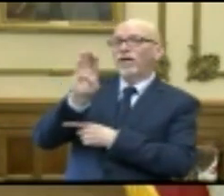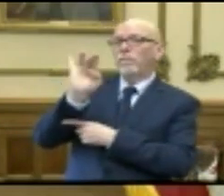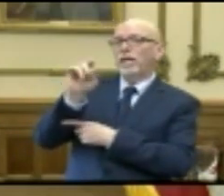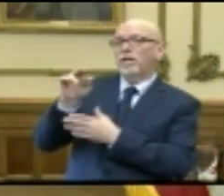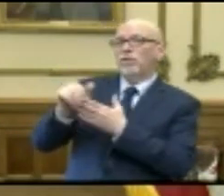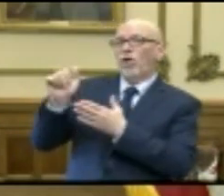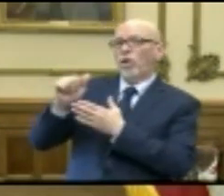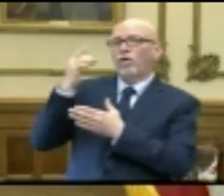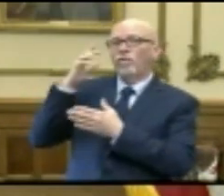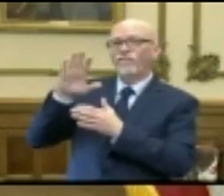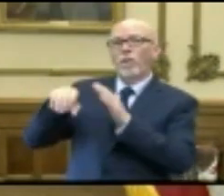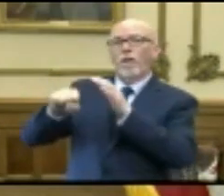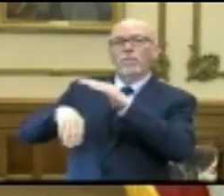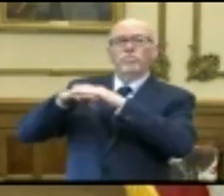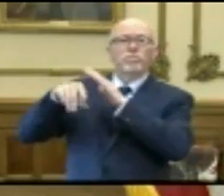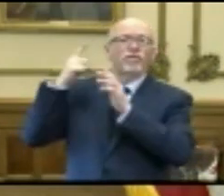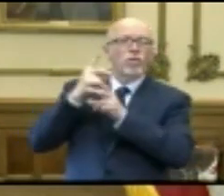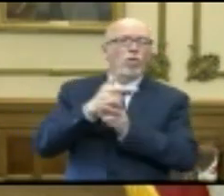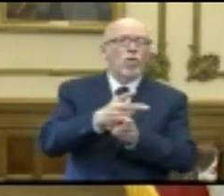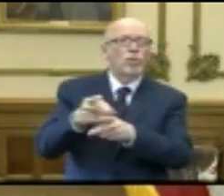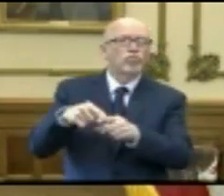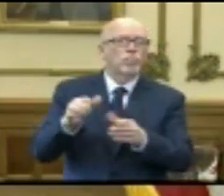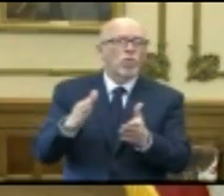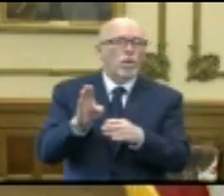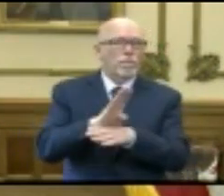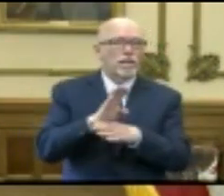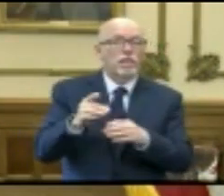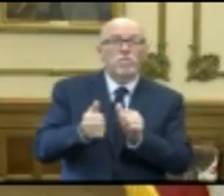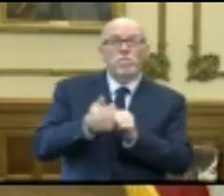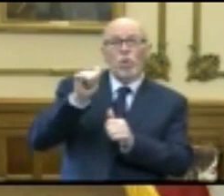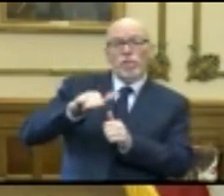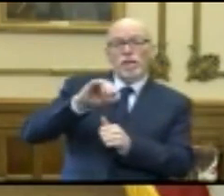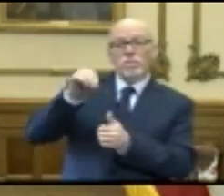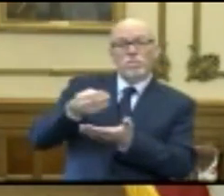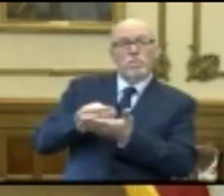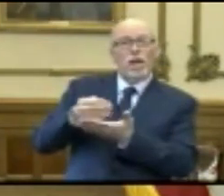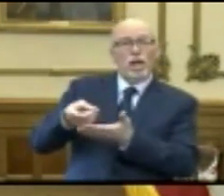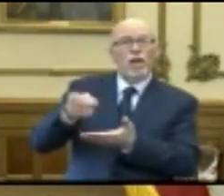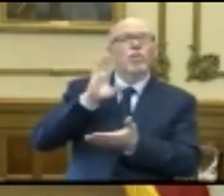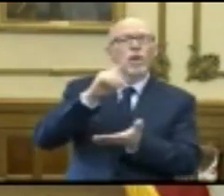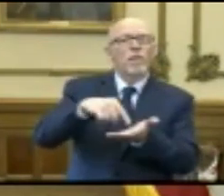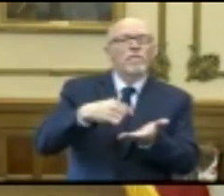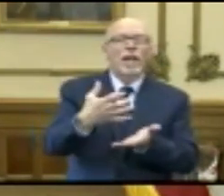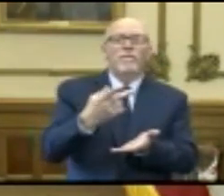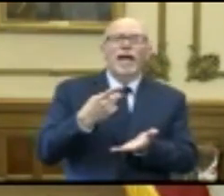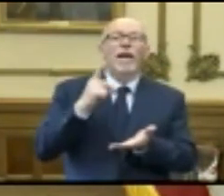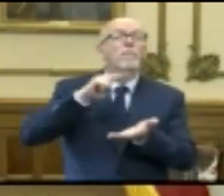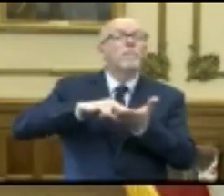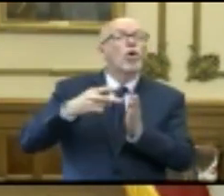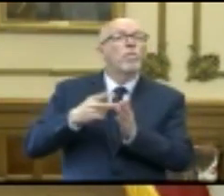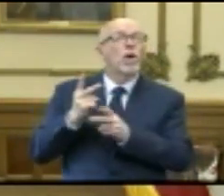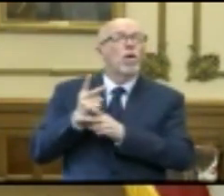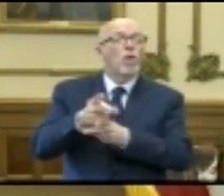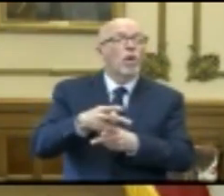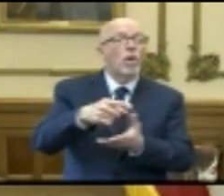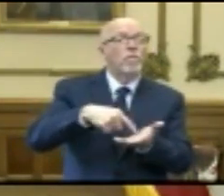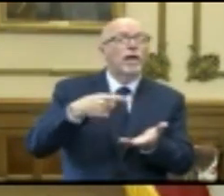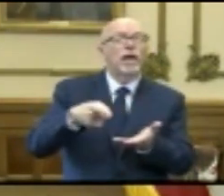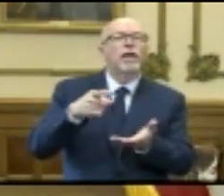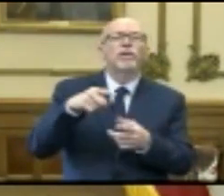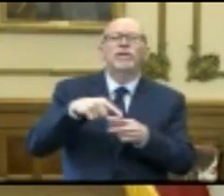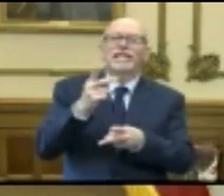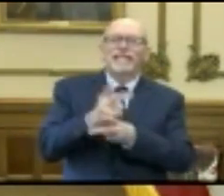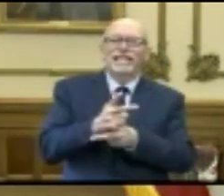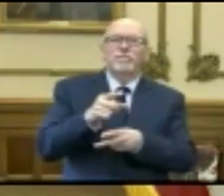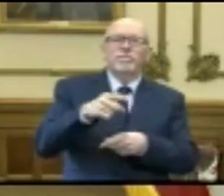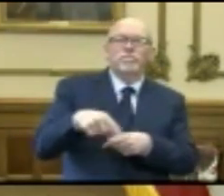loans, and we know that the vast majority of this money will be paid back because, of course, the purpose of the program is to